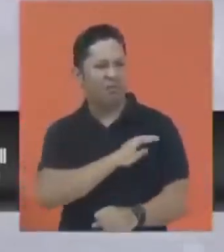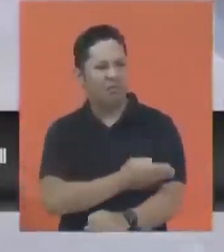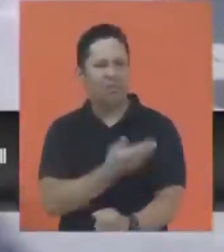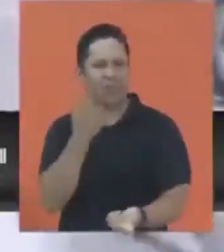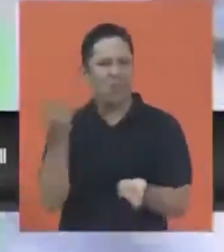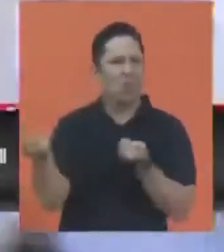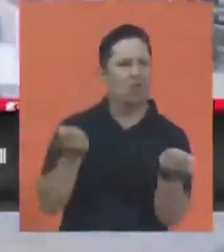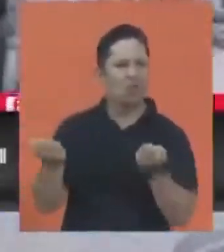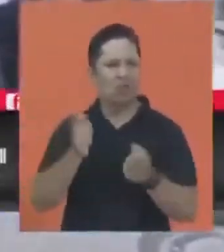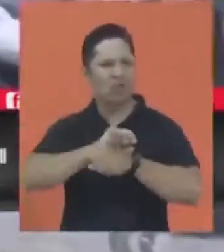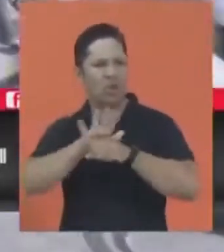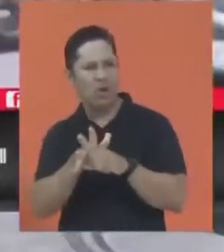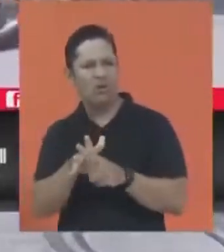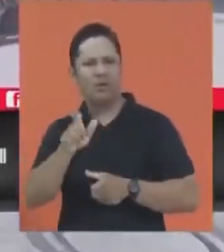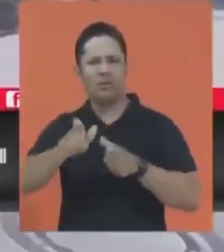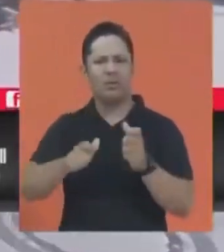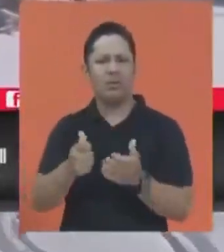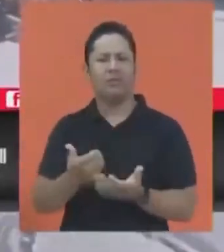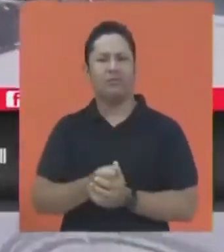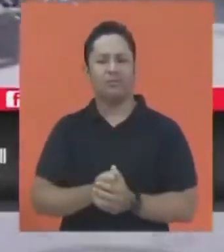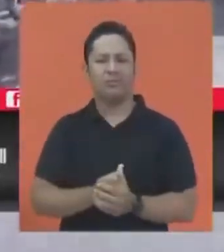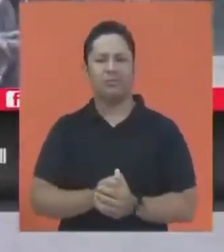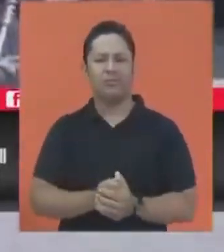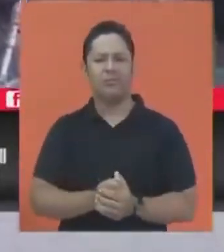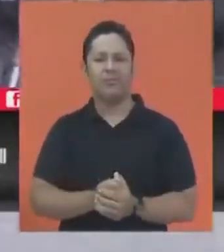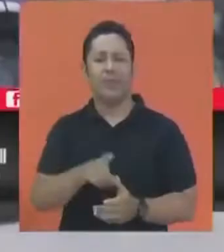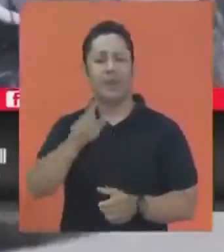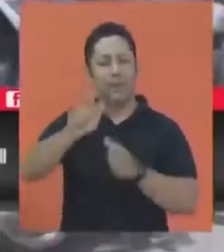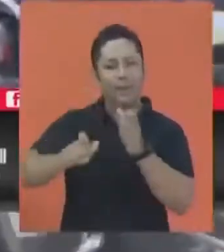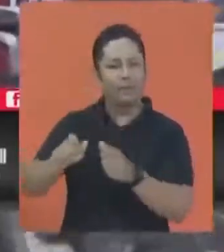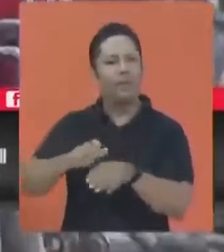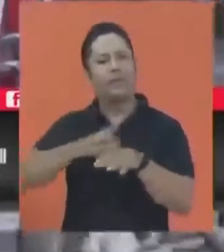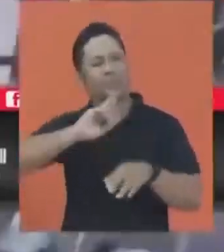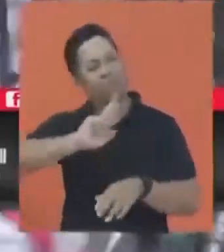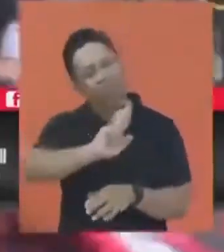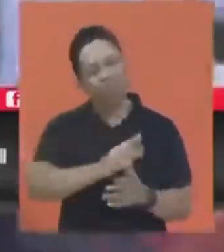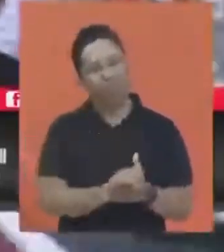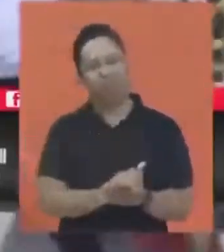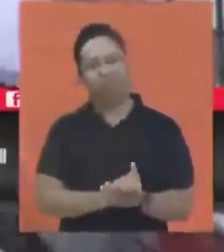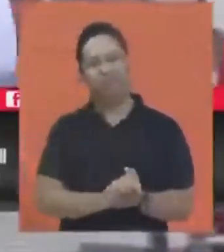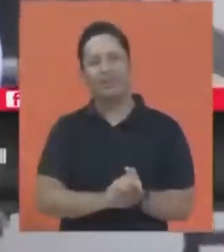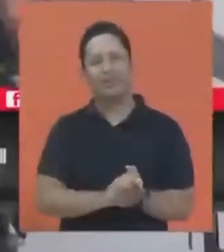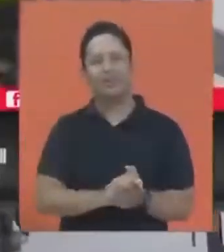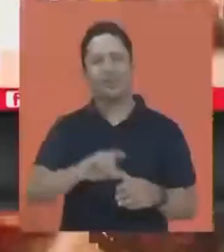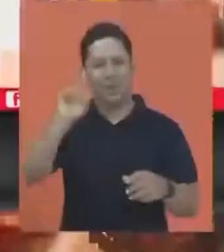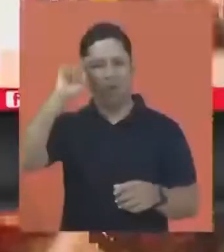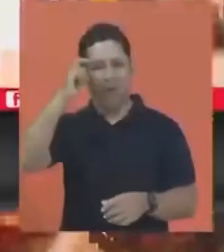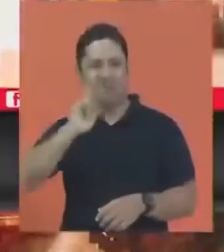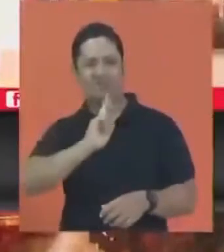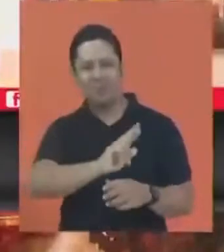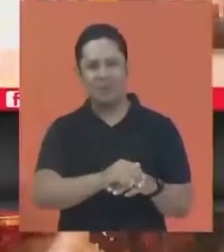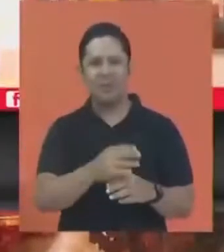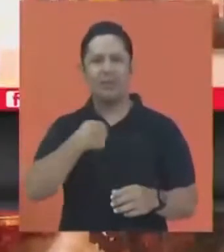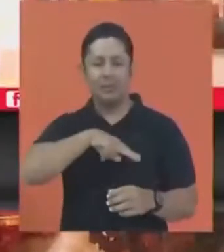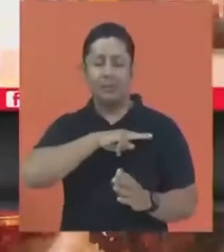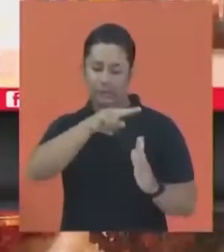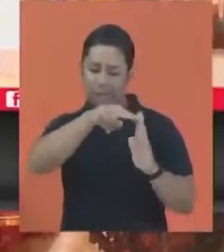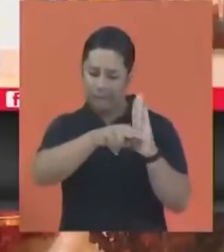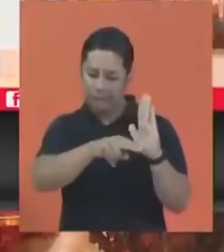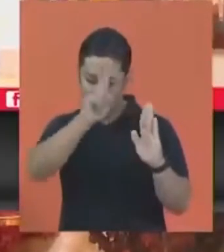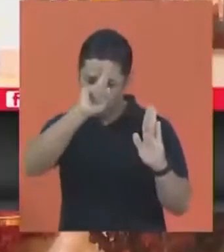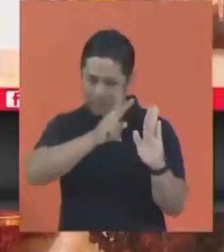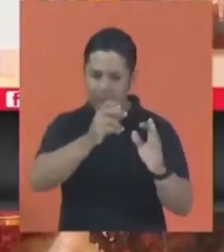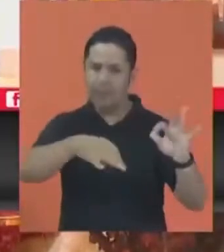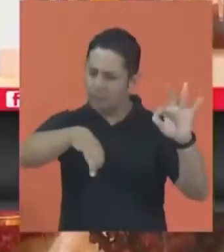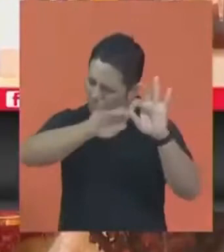measures on the street, the parliamentarians respond. As I said, I think that we have to strictly comply with the protocol without